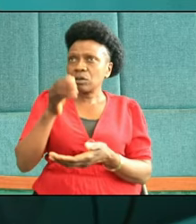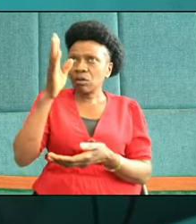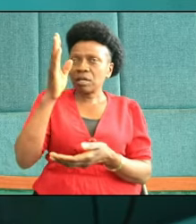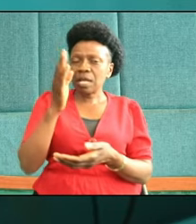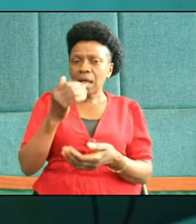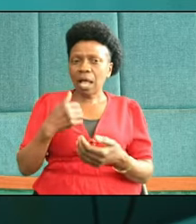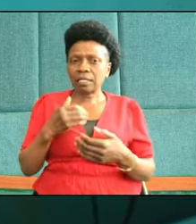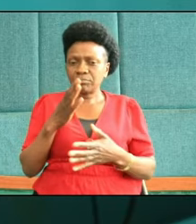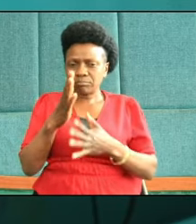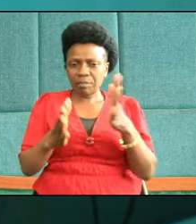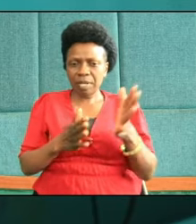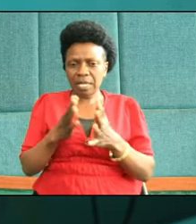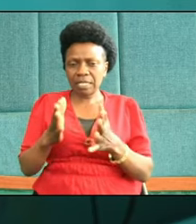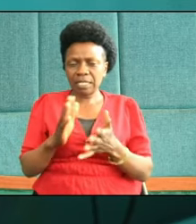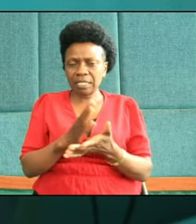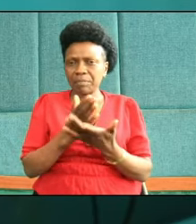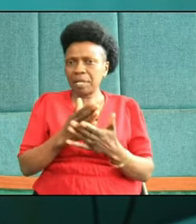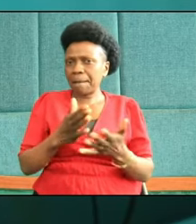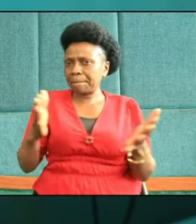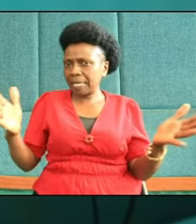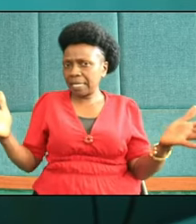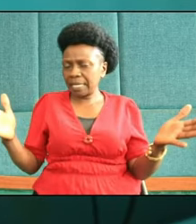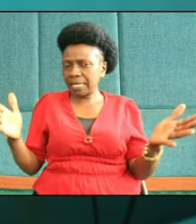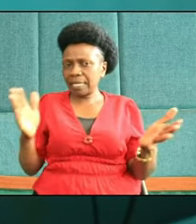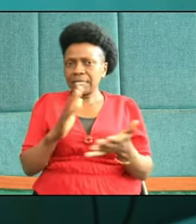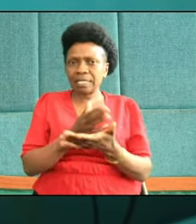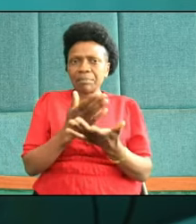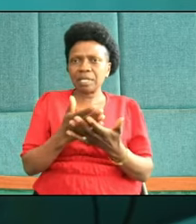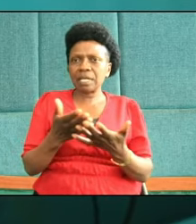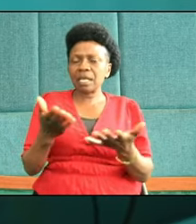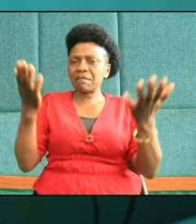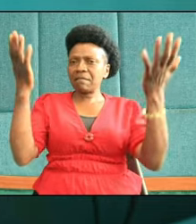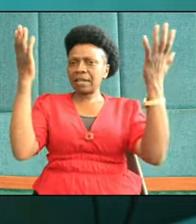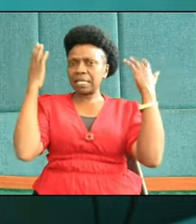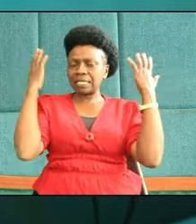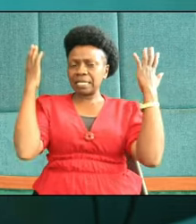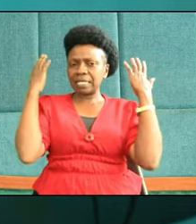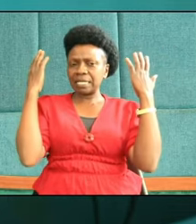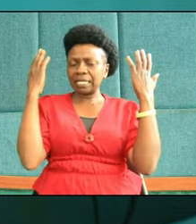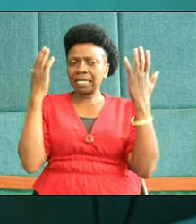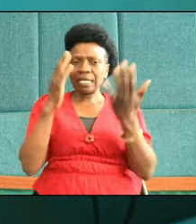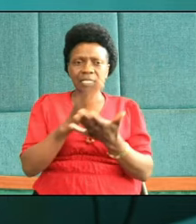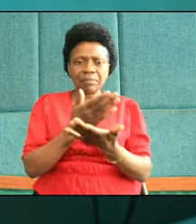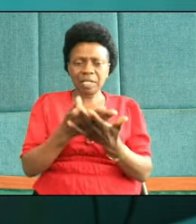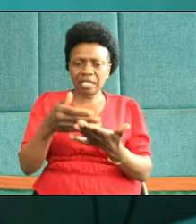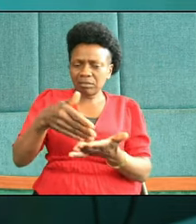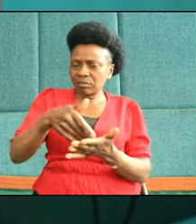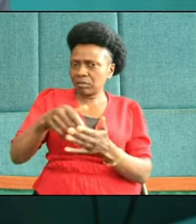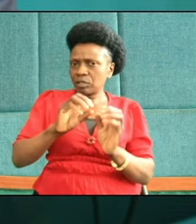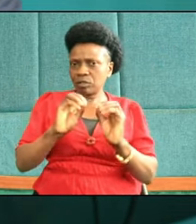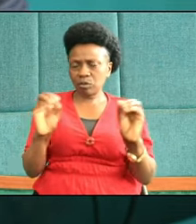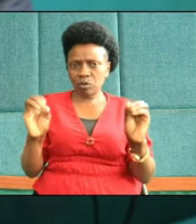big, something everlasting, something which is not perishable, and this is the gift of everlasting